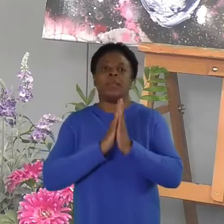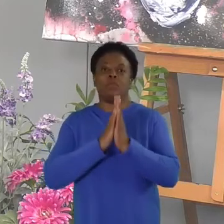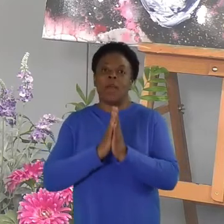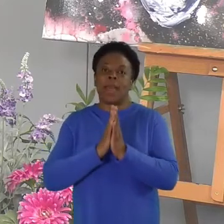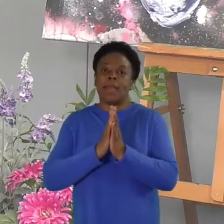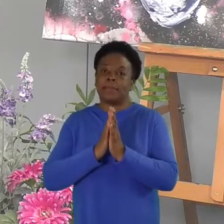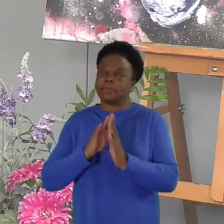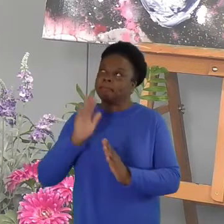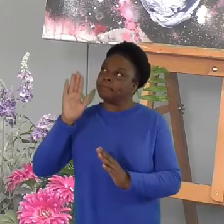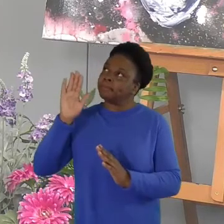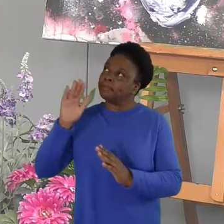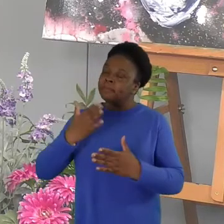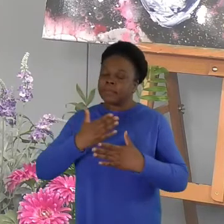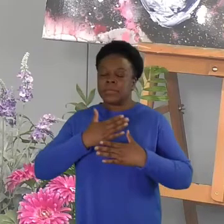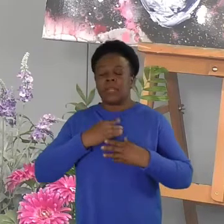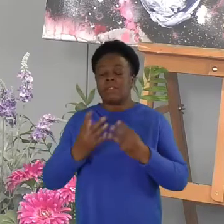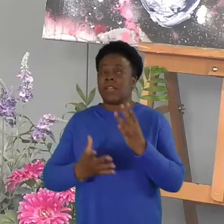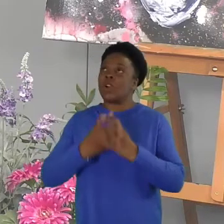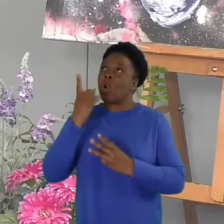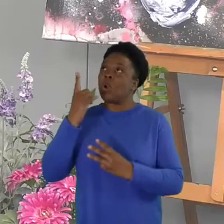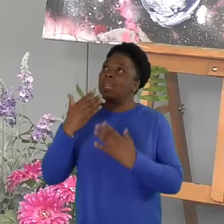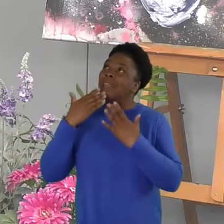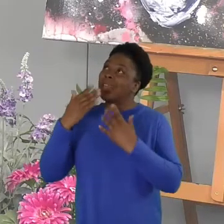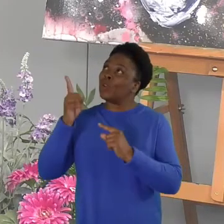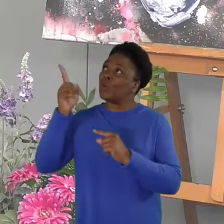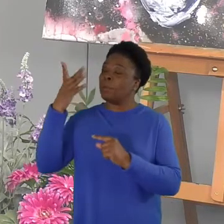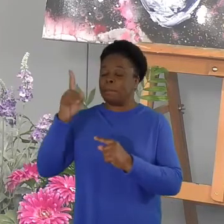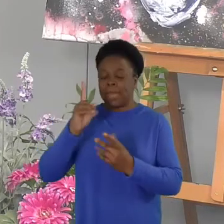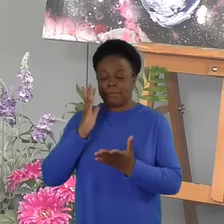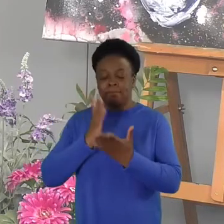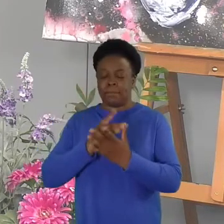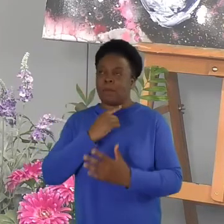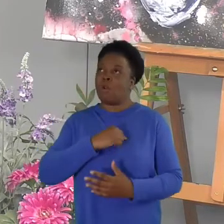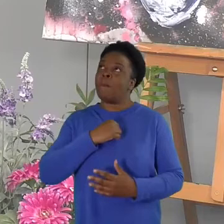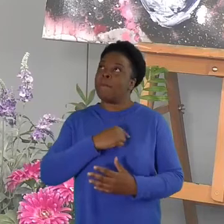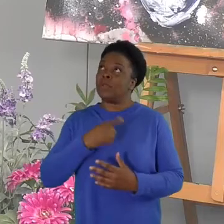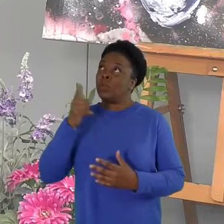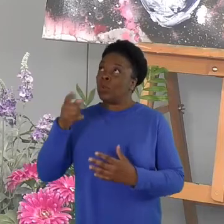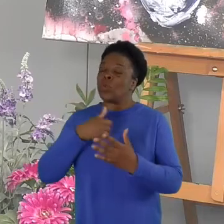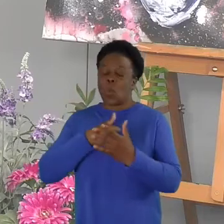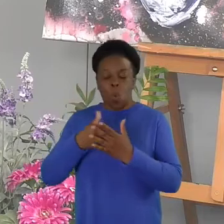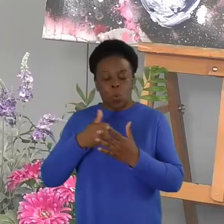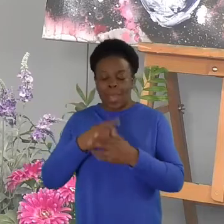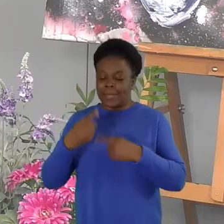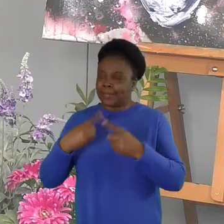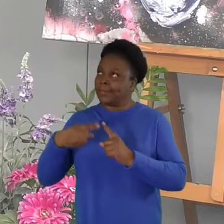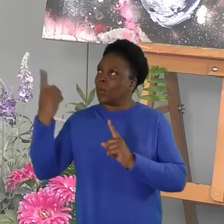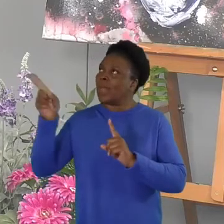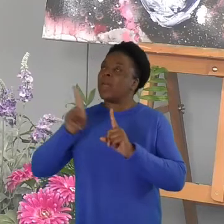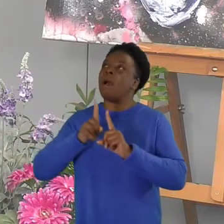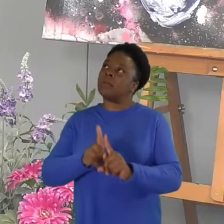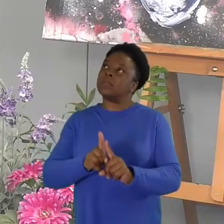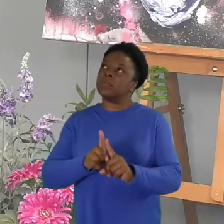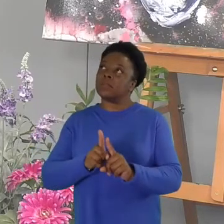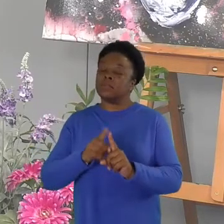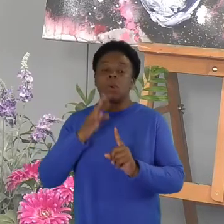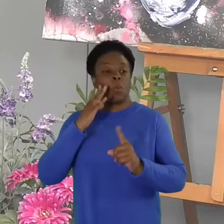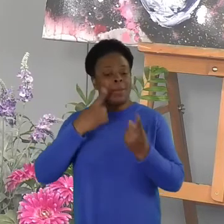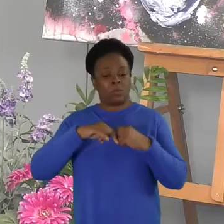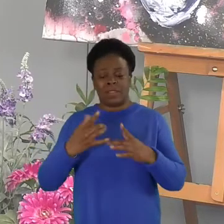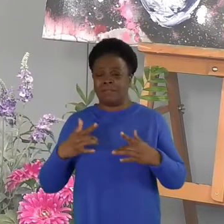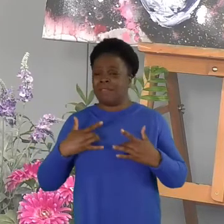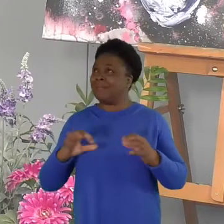Loving God, we thank you for your promise that you are always with us, even when we are numb with grief and